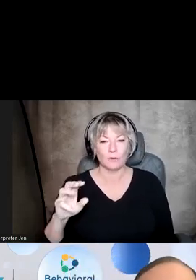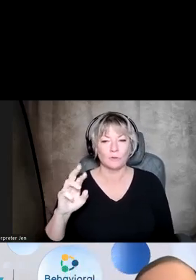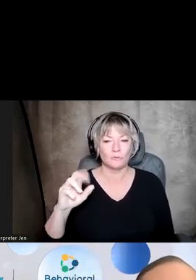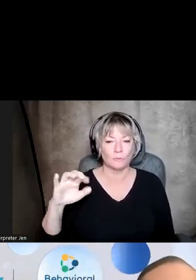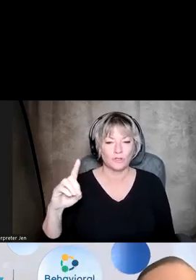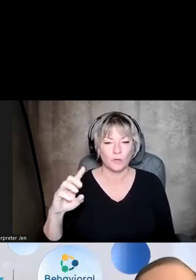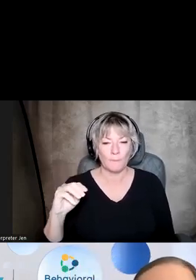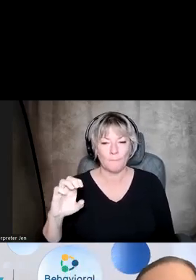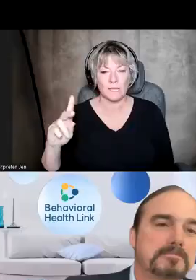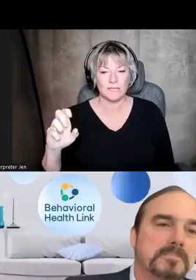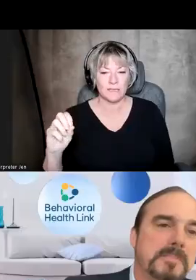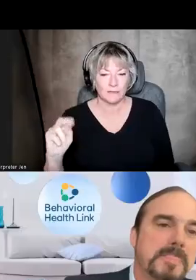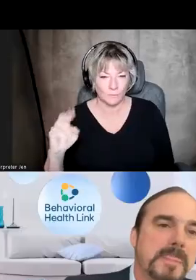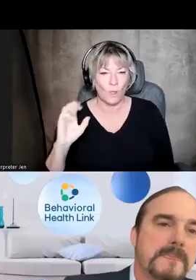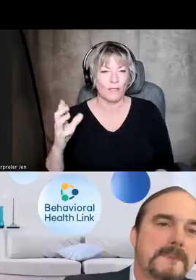a SAMHSA update. Richard?